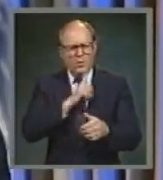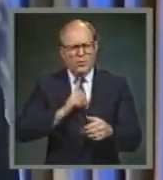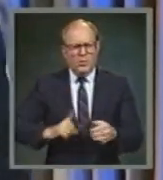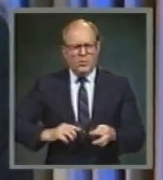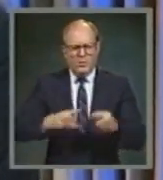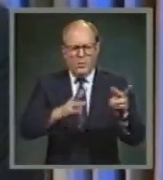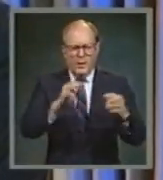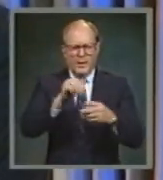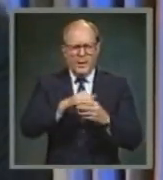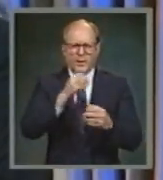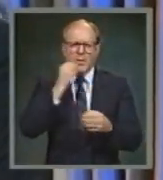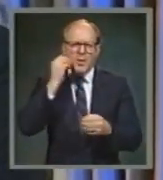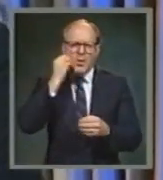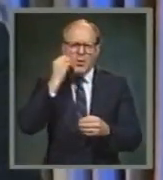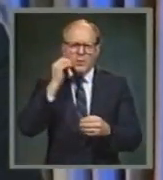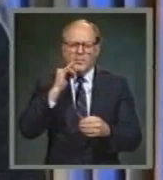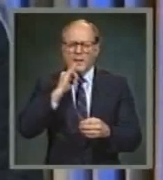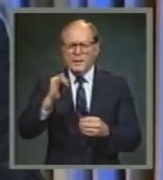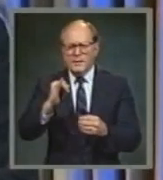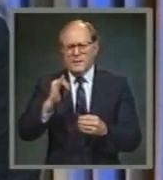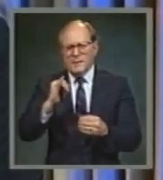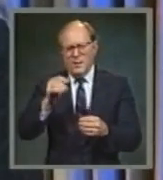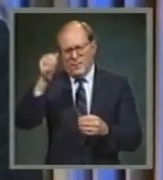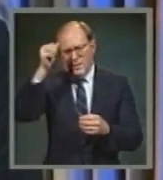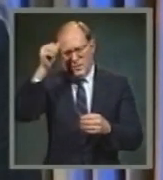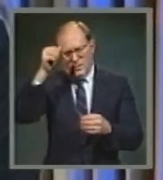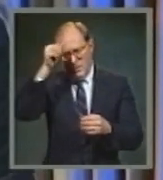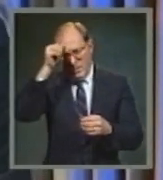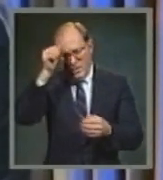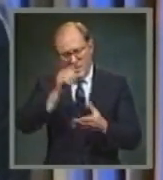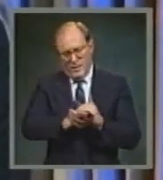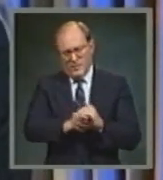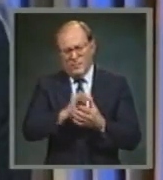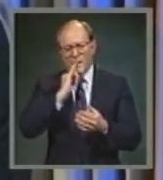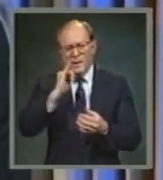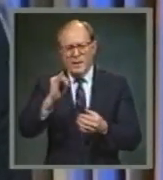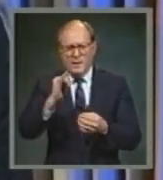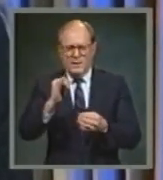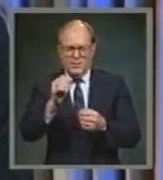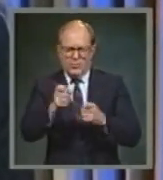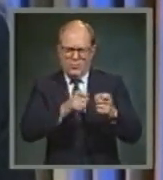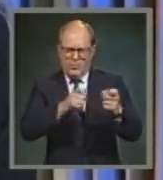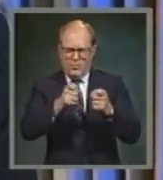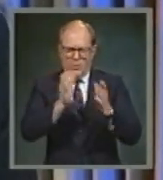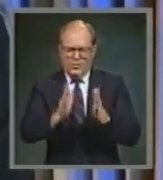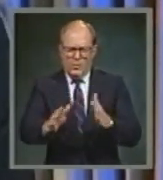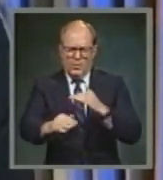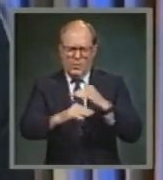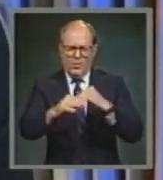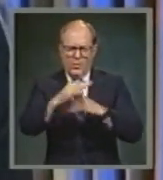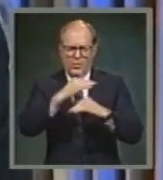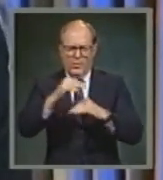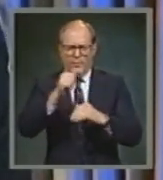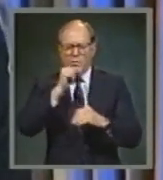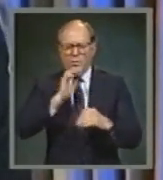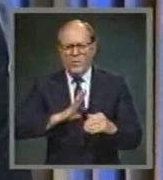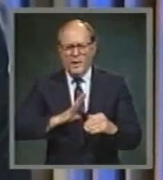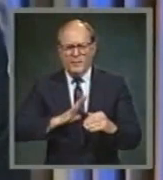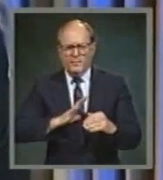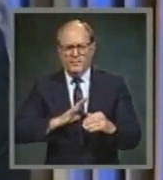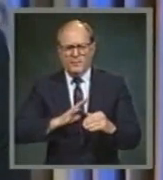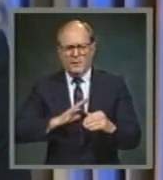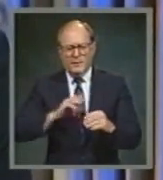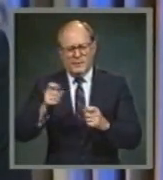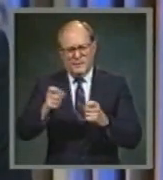for example, is that the husband is the head of the wife. Even as Christ is the head of the church,